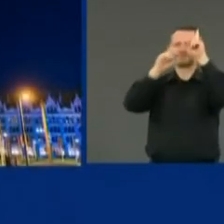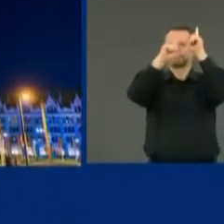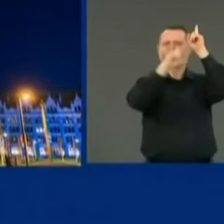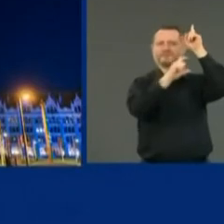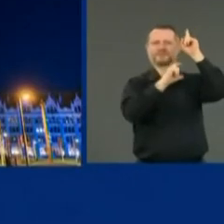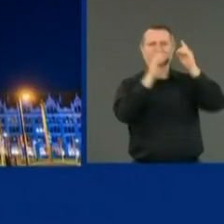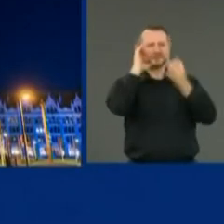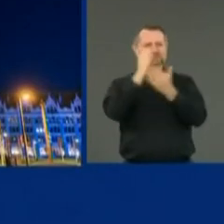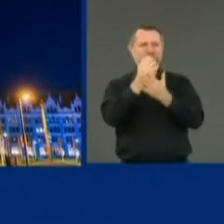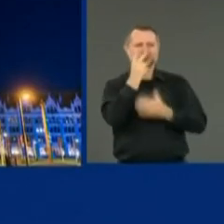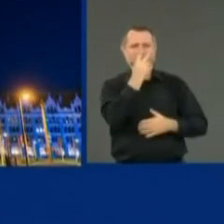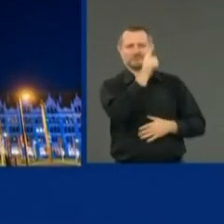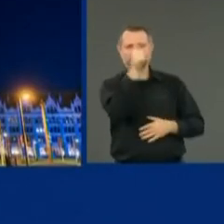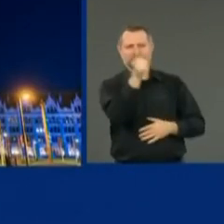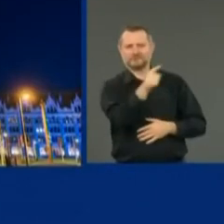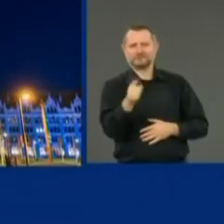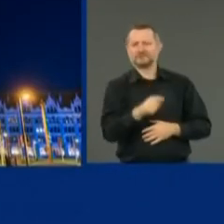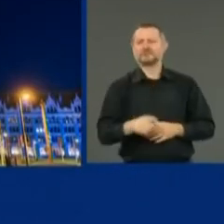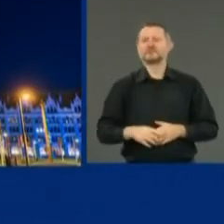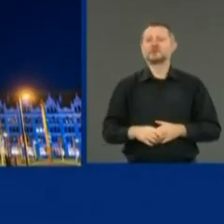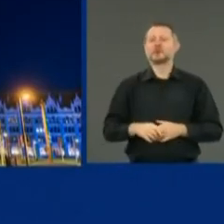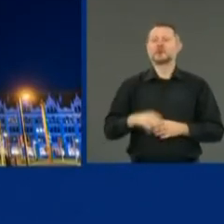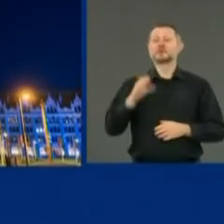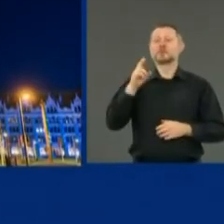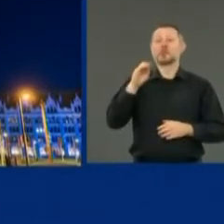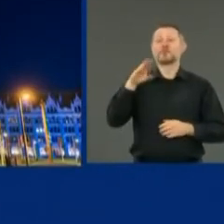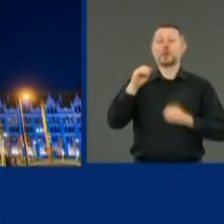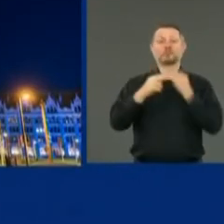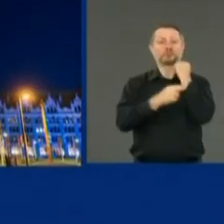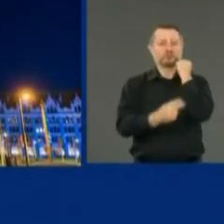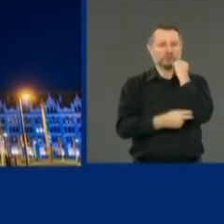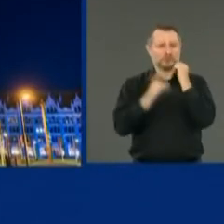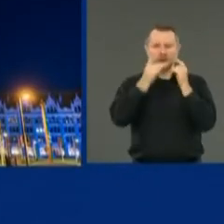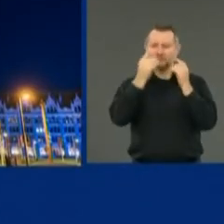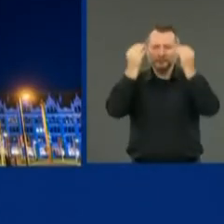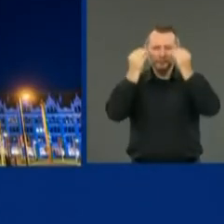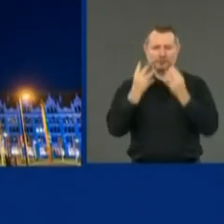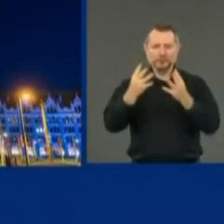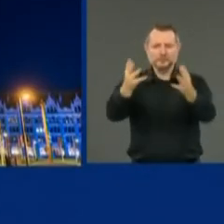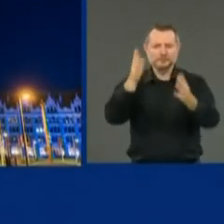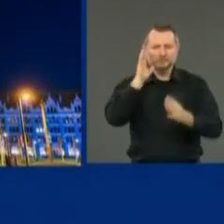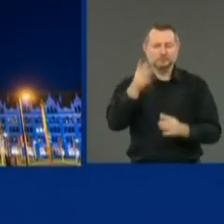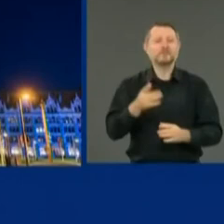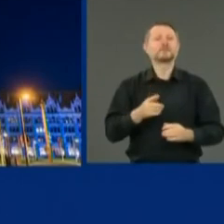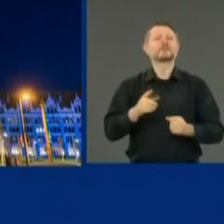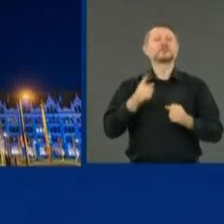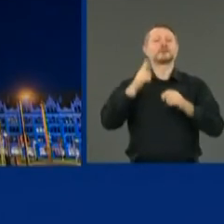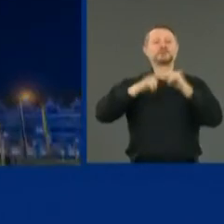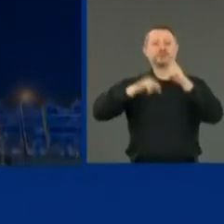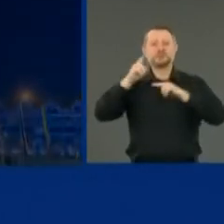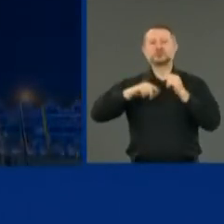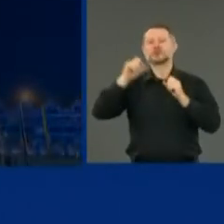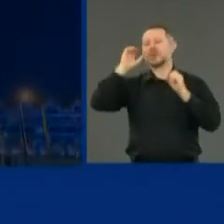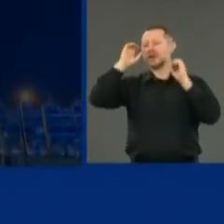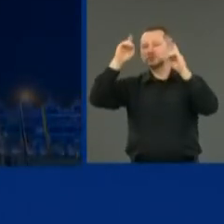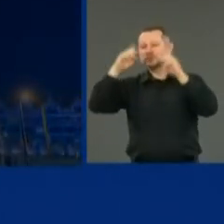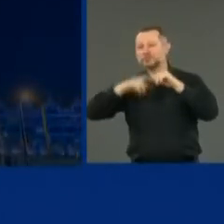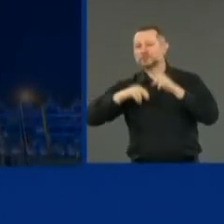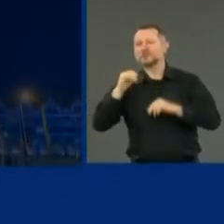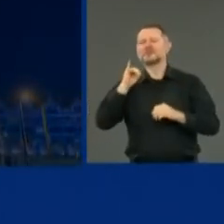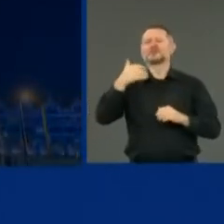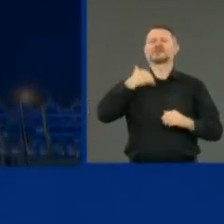The Mario Cuomo Bridge. The Education Building. That's the Corning Tower in the left.